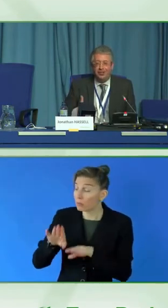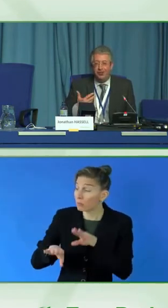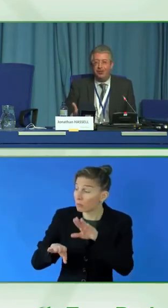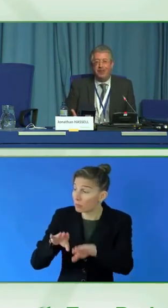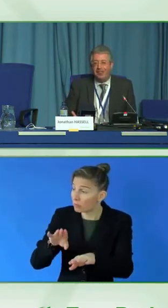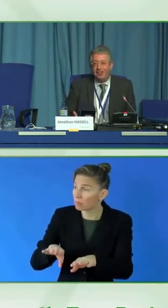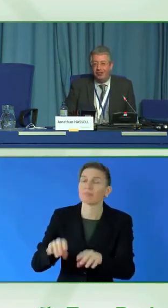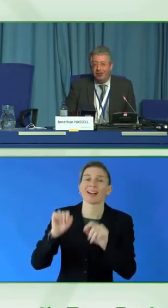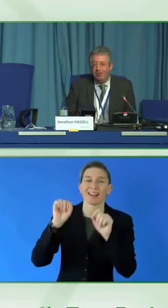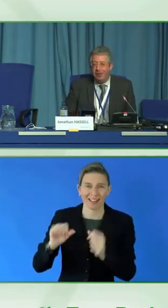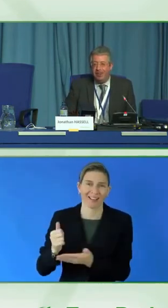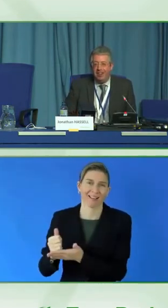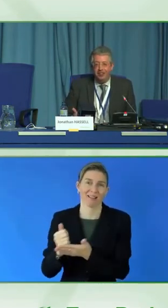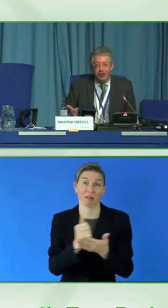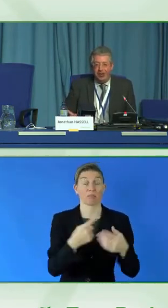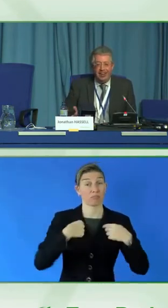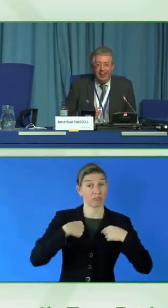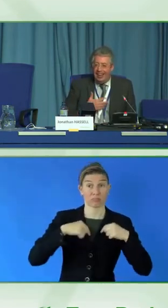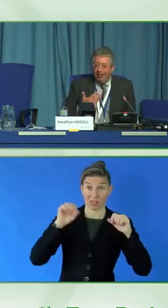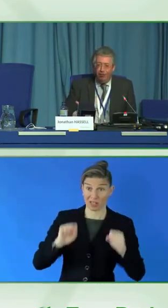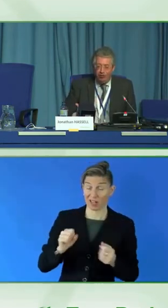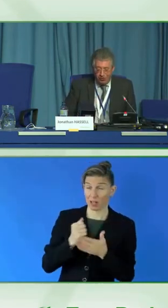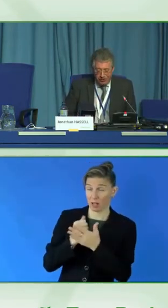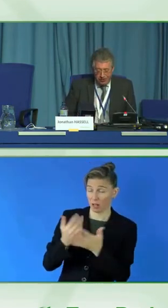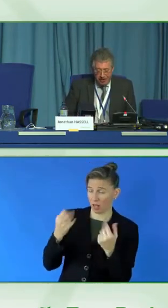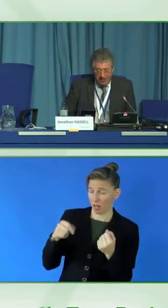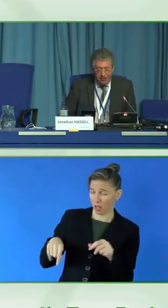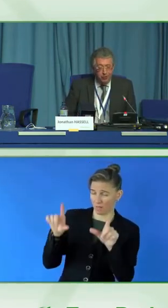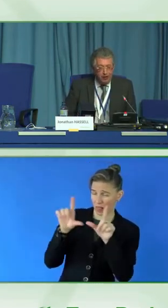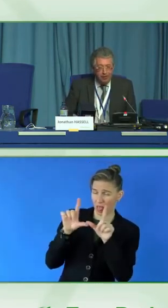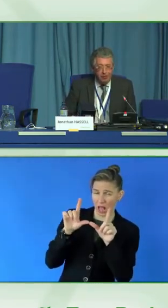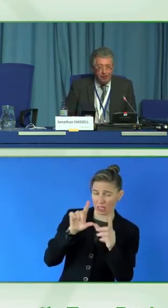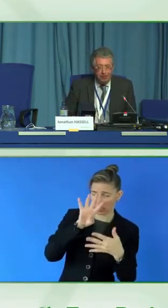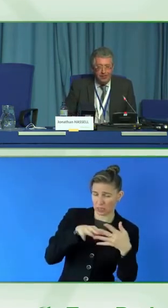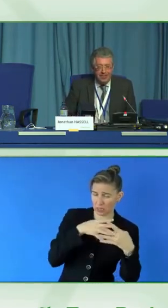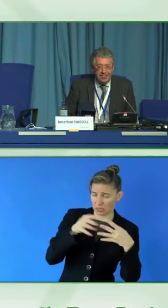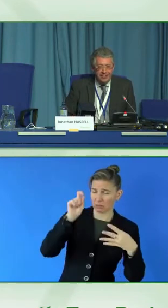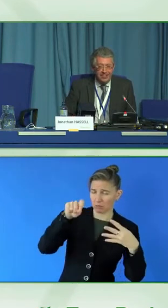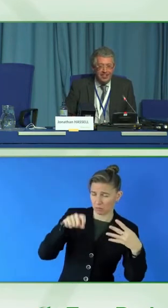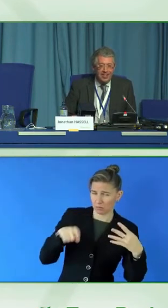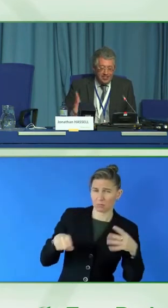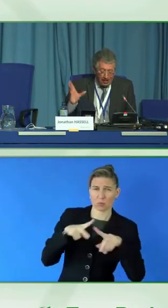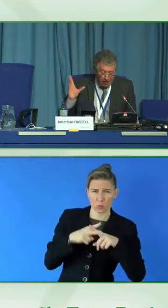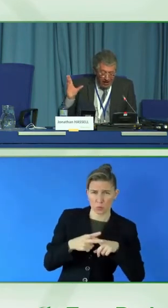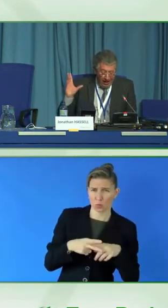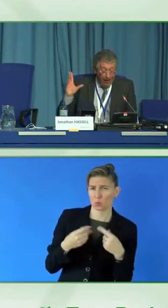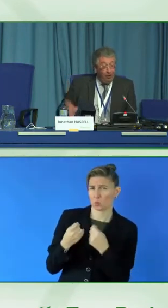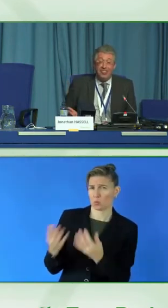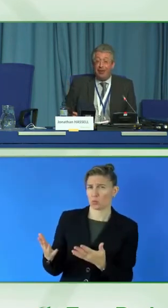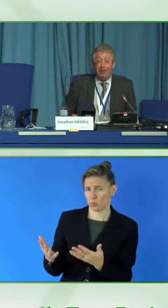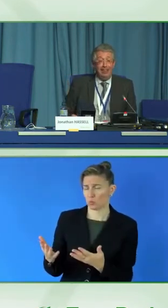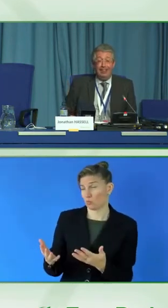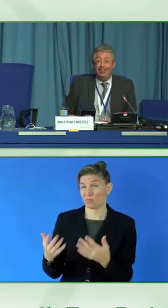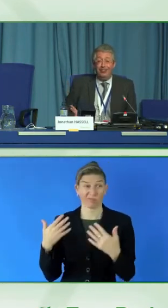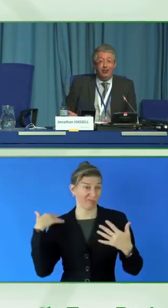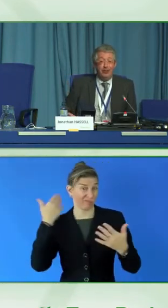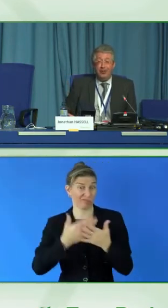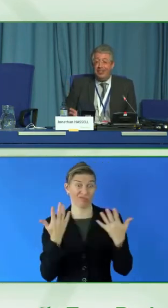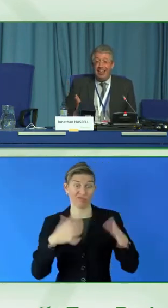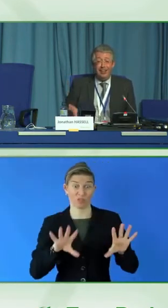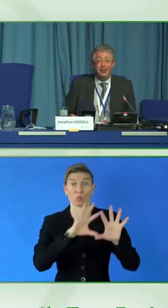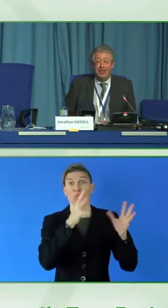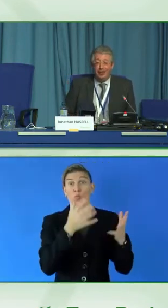license the sort of things that we've been doing in all sorts of places all over the world for years. So contact me,